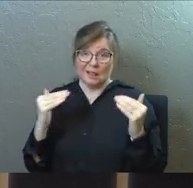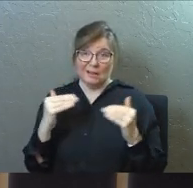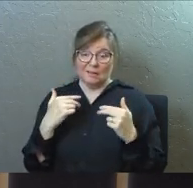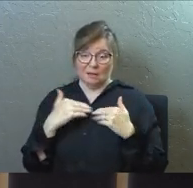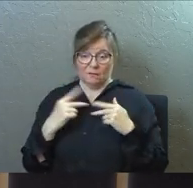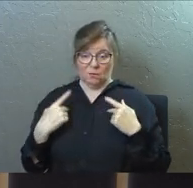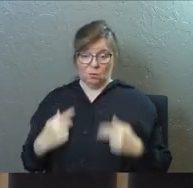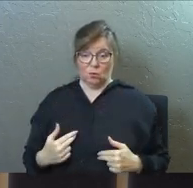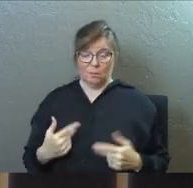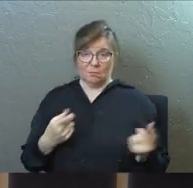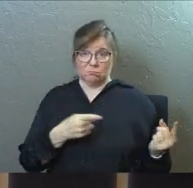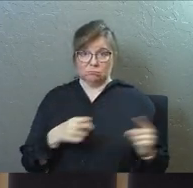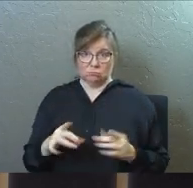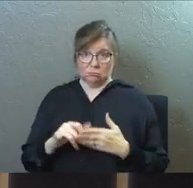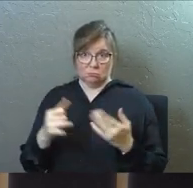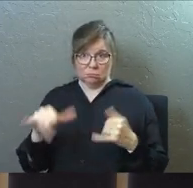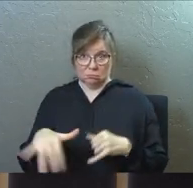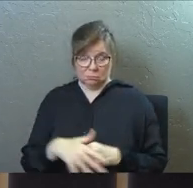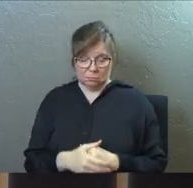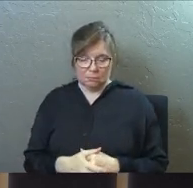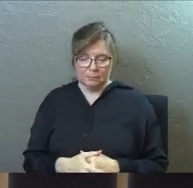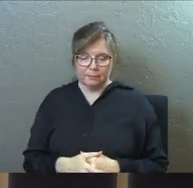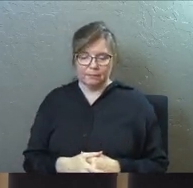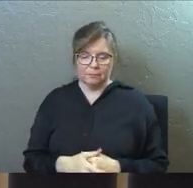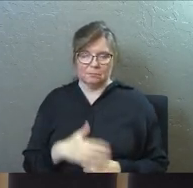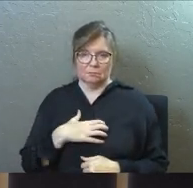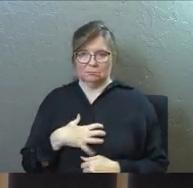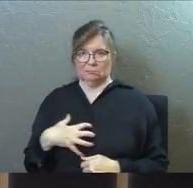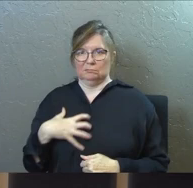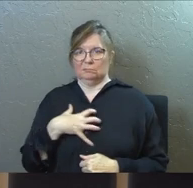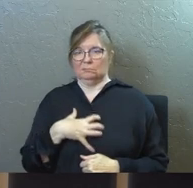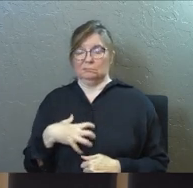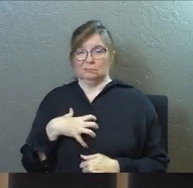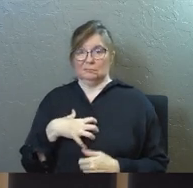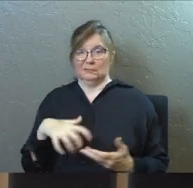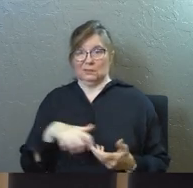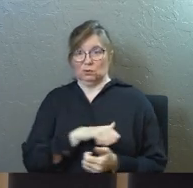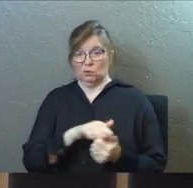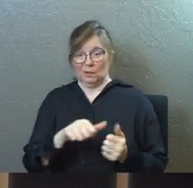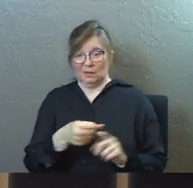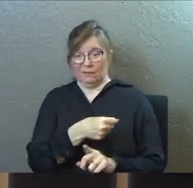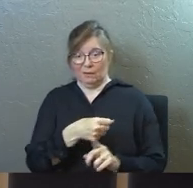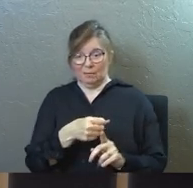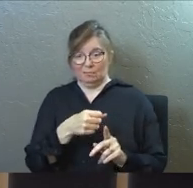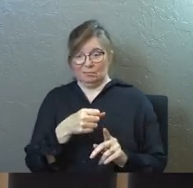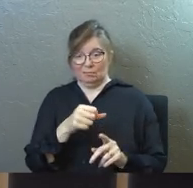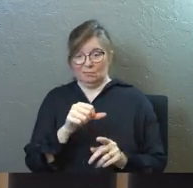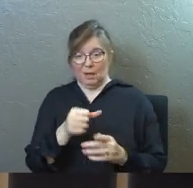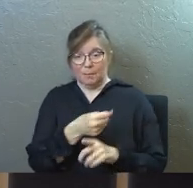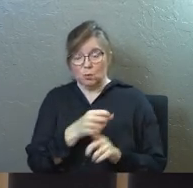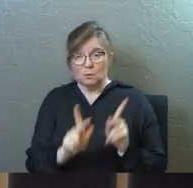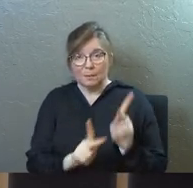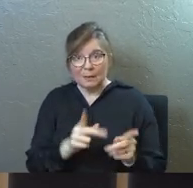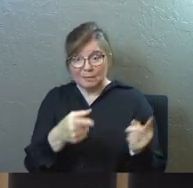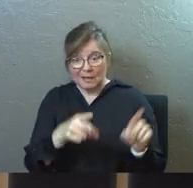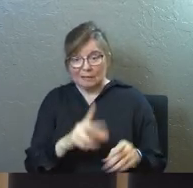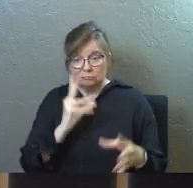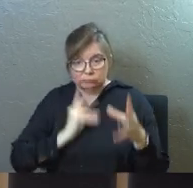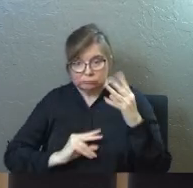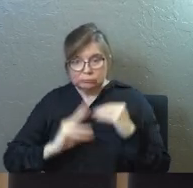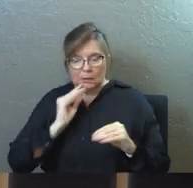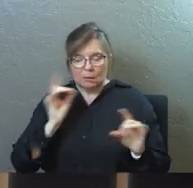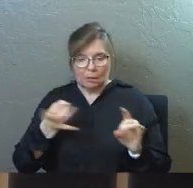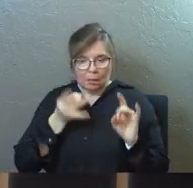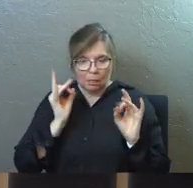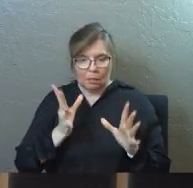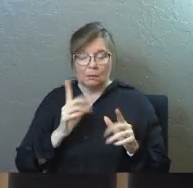fellow human beings that's going on in that, think about the destructive abuse of people that's going on in the midst of that, let